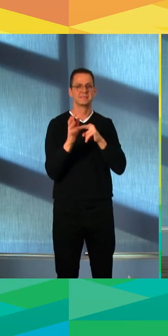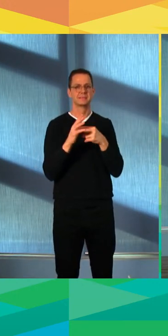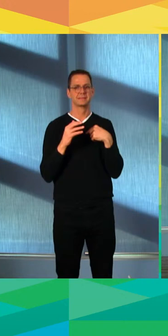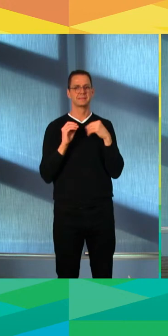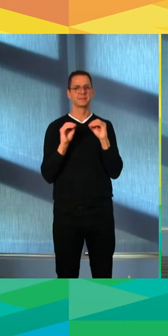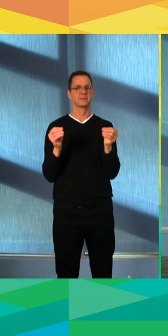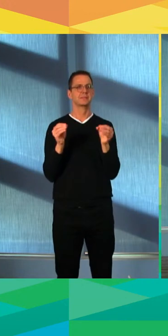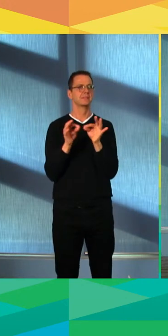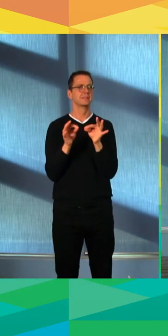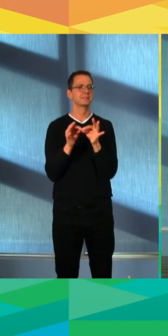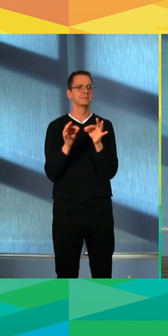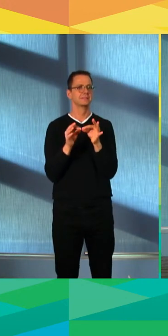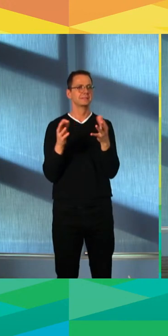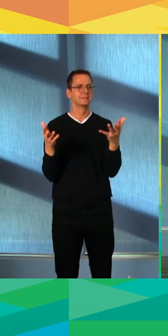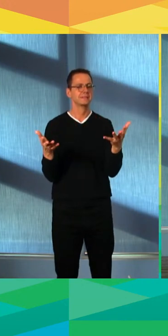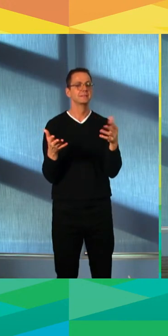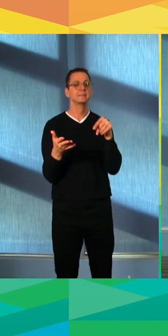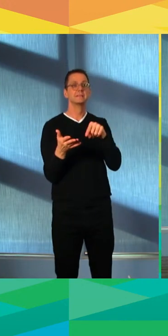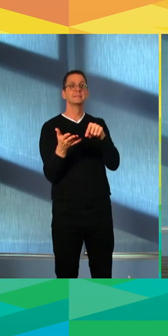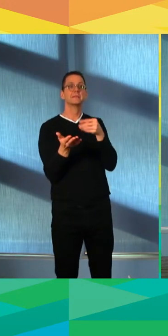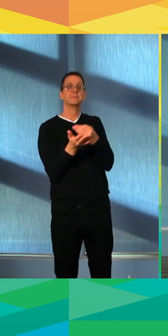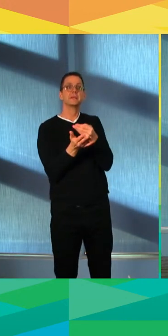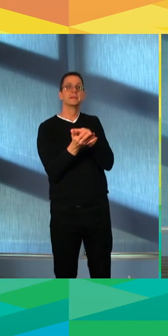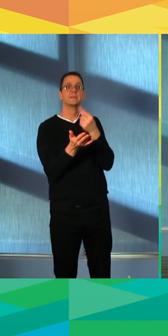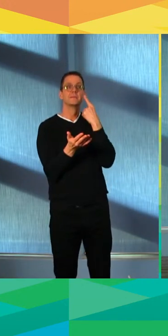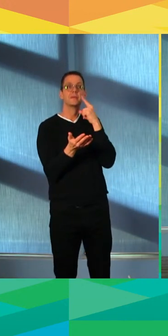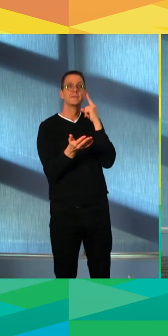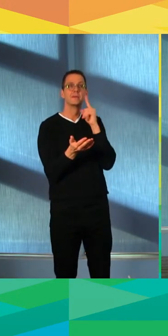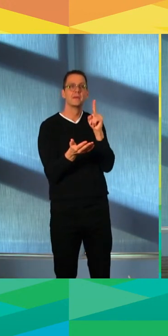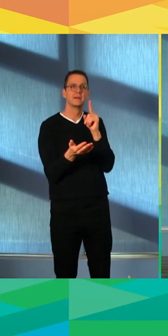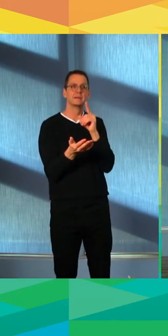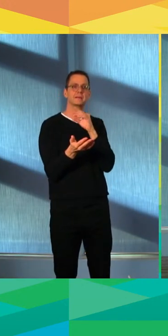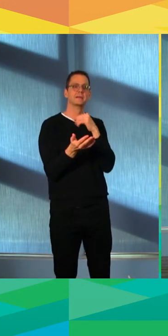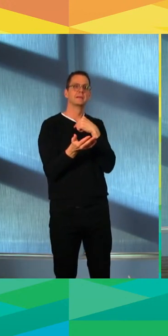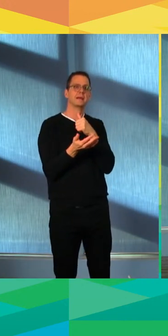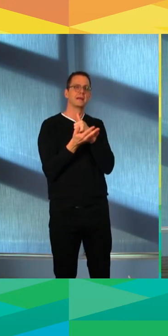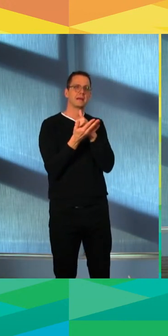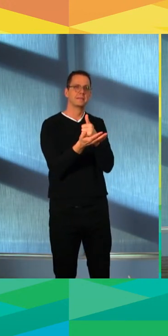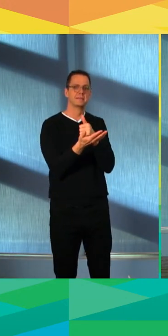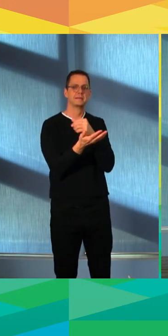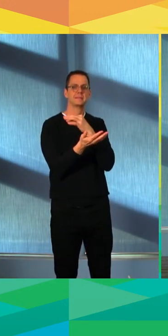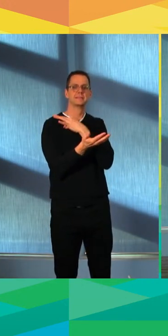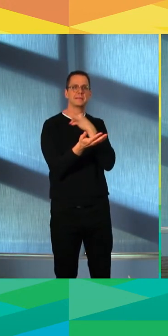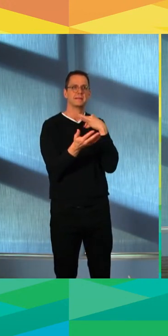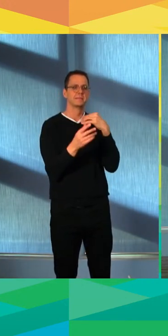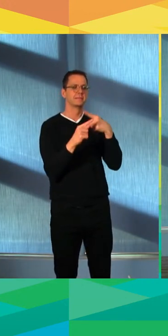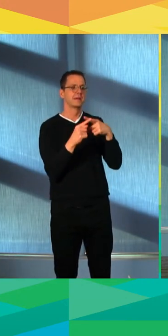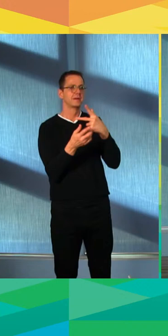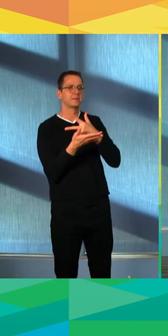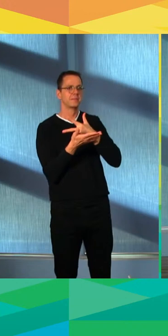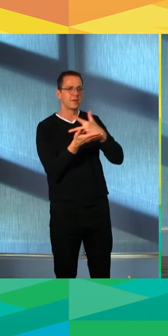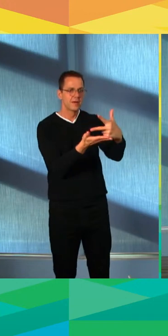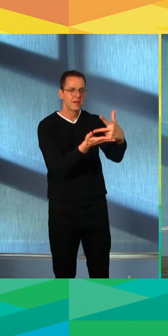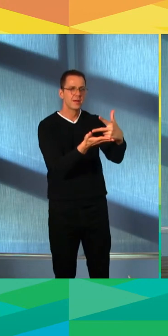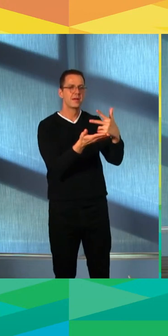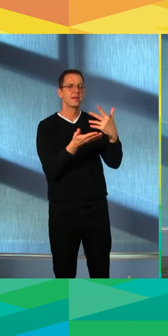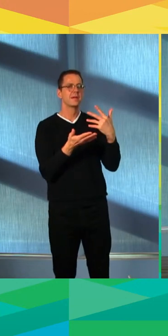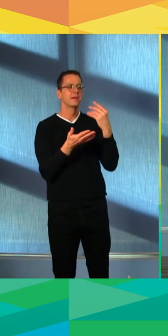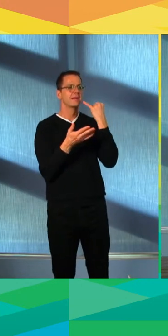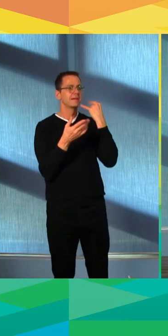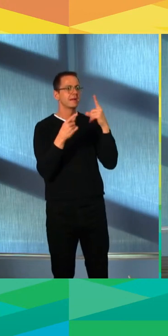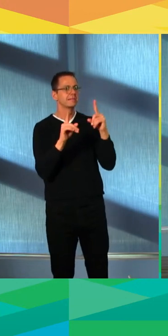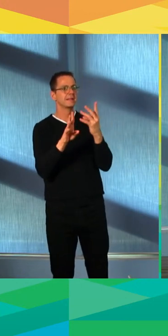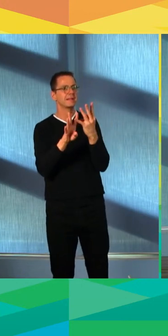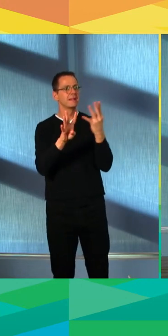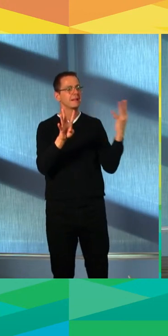help with parking and pointing people in the right direction, help with the comfort if there are line ups and those kinds of things. It's